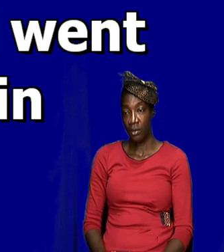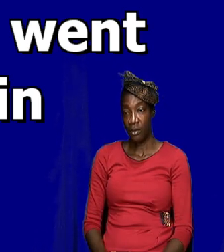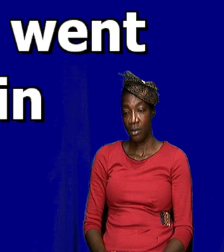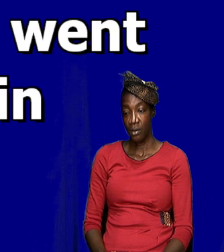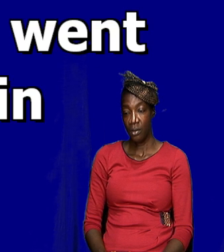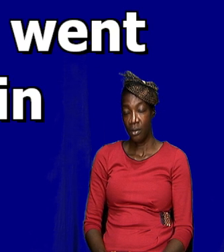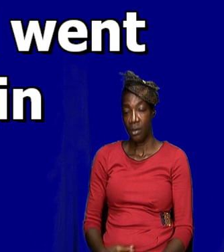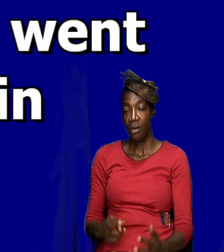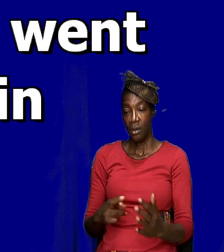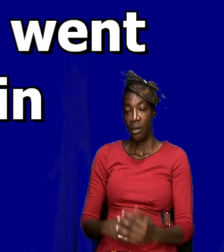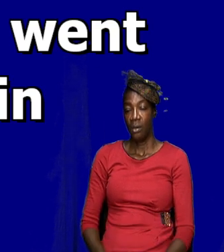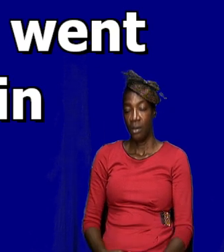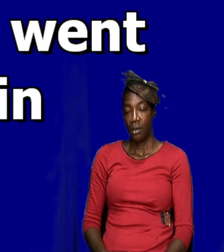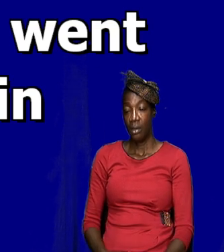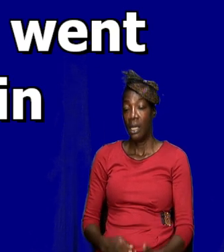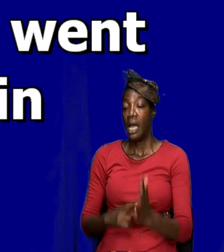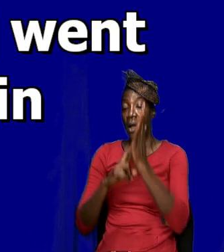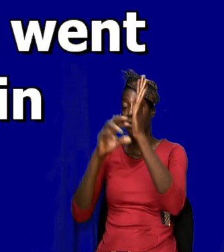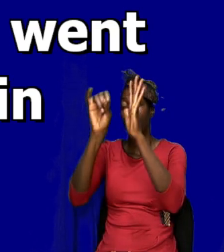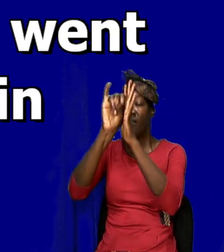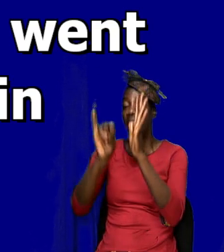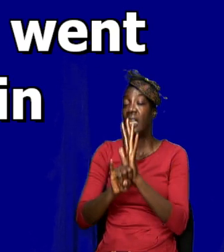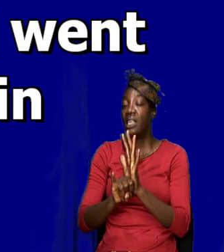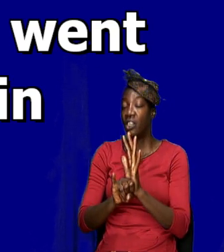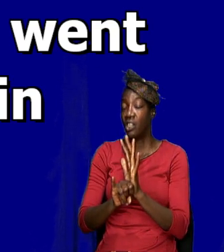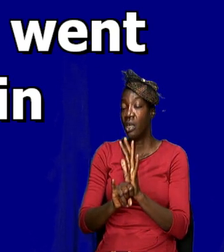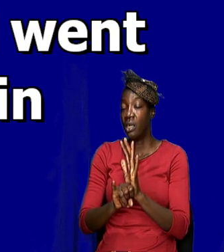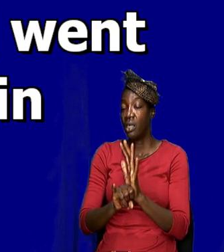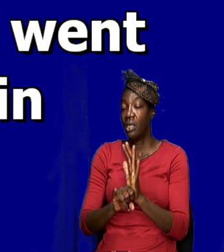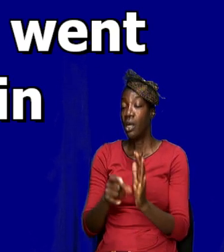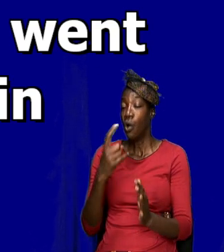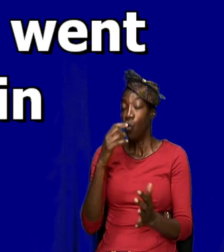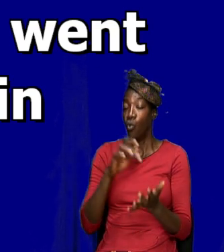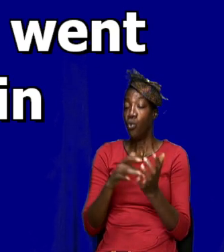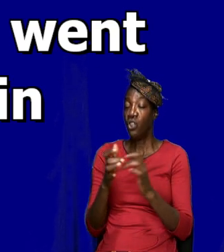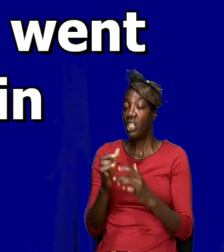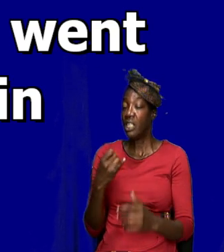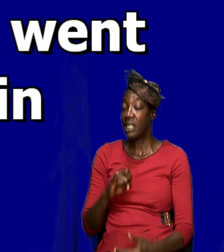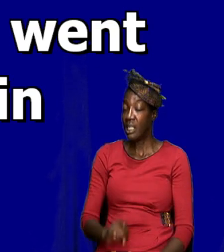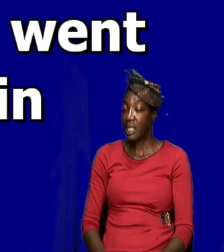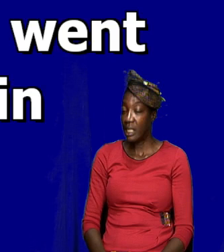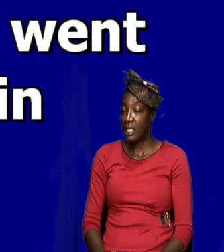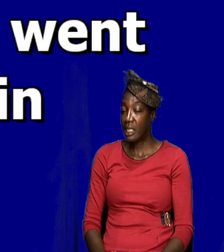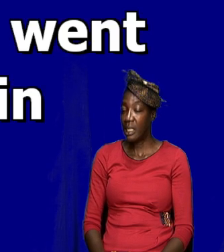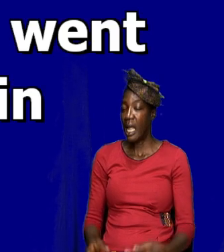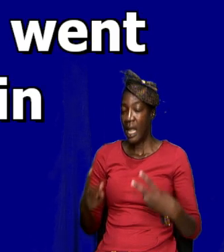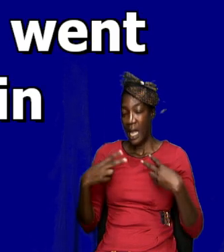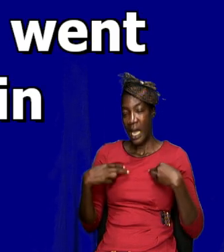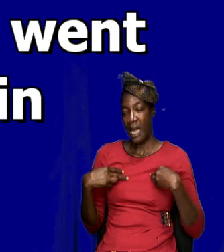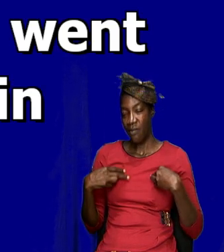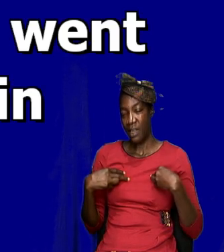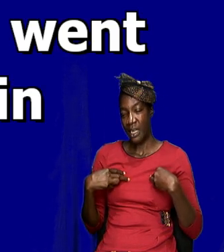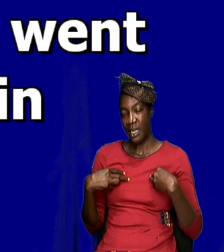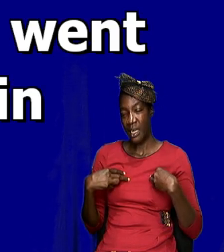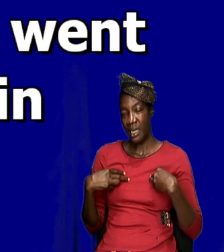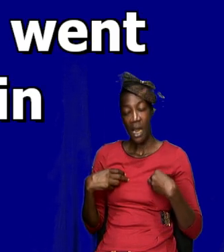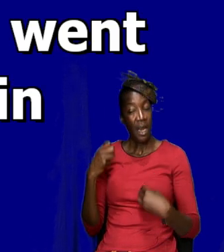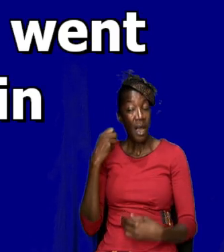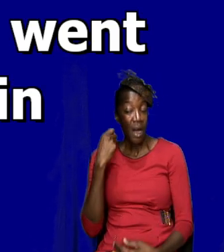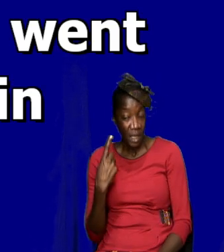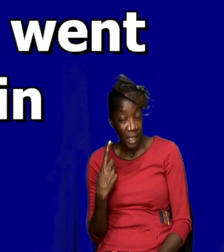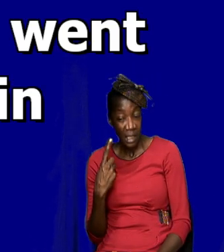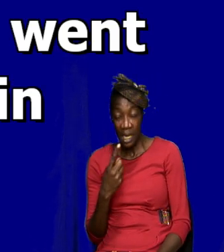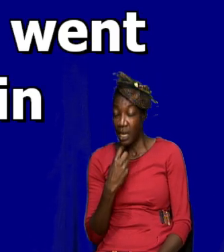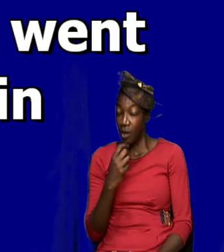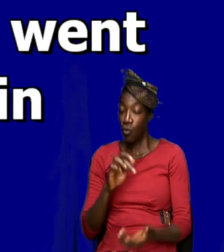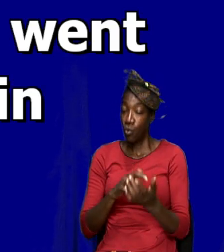getting a revelation, a greater revelation of who Jesus is and having that impression on our heart of